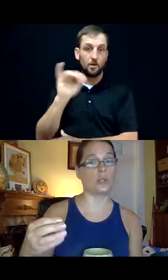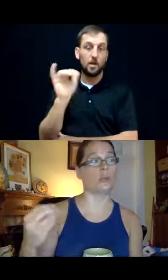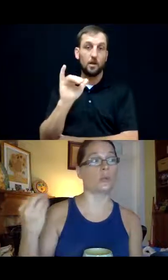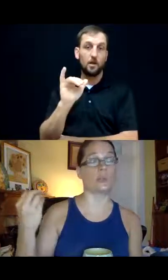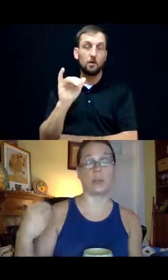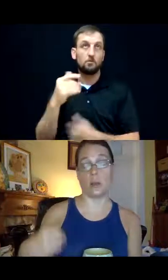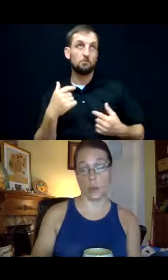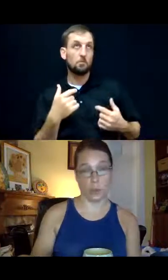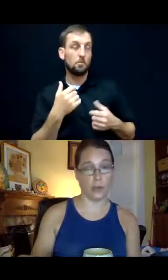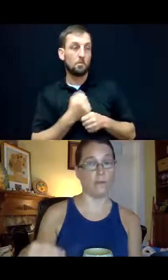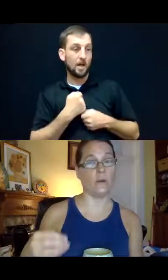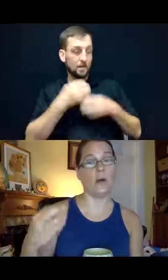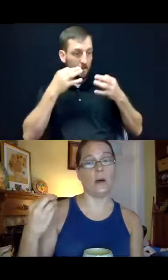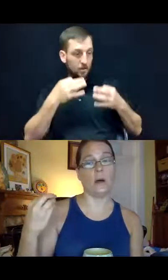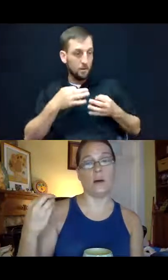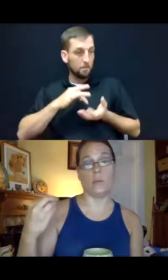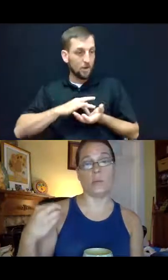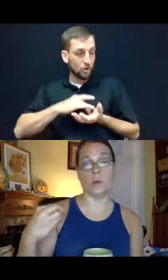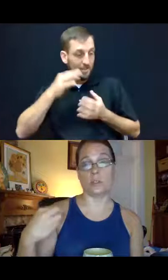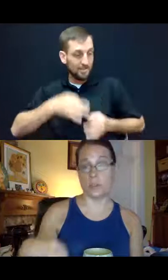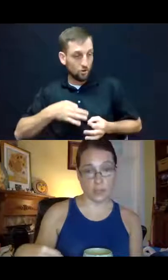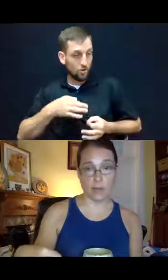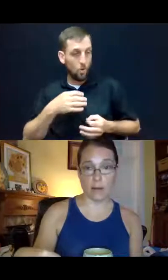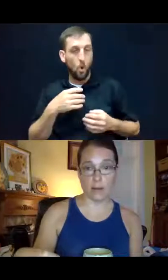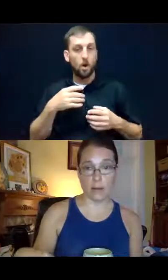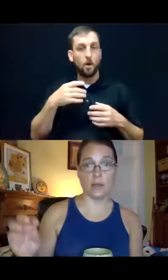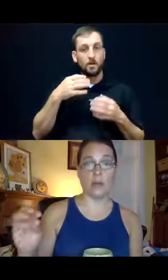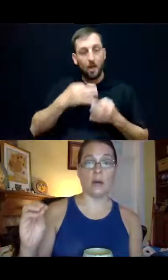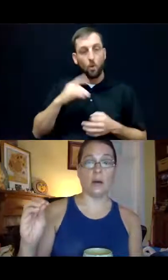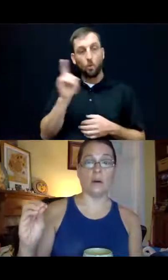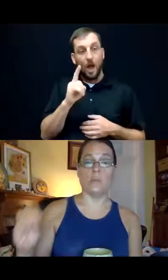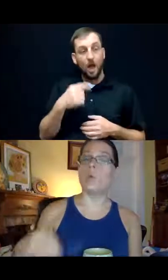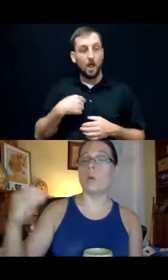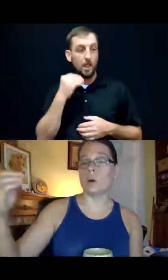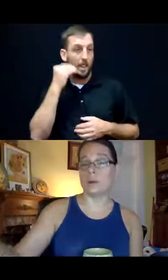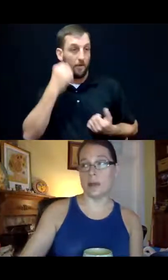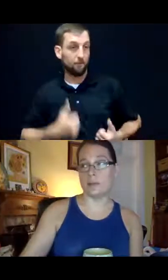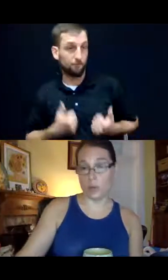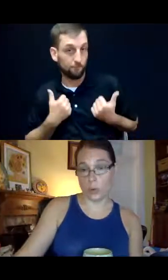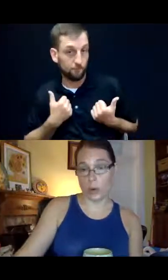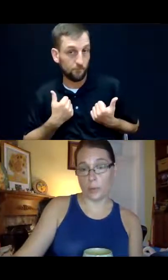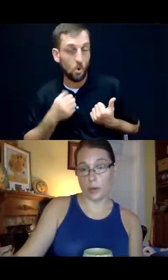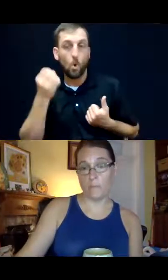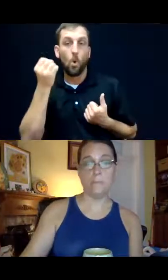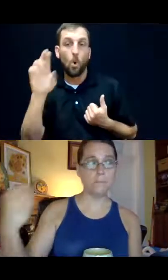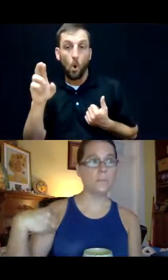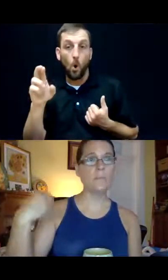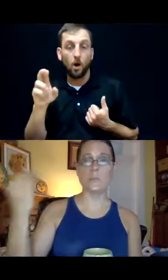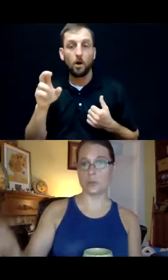decisions or deciding where you live, um, or something to that effect, um, or as to your property.